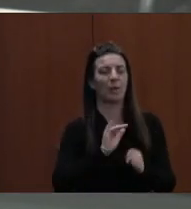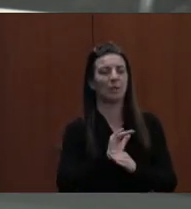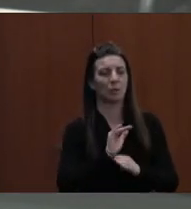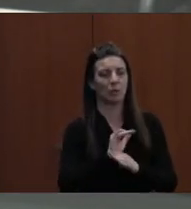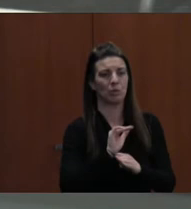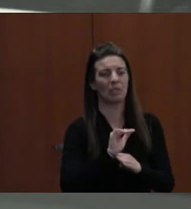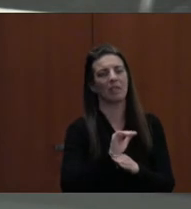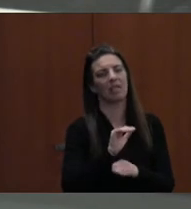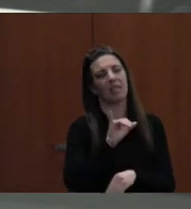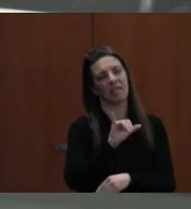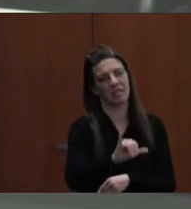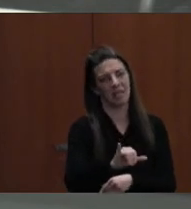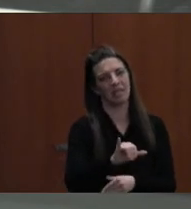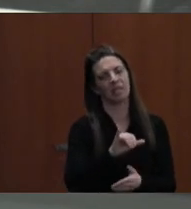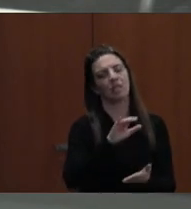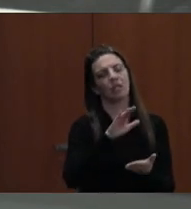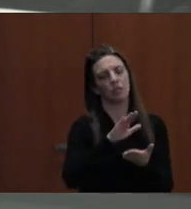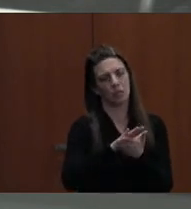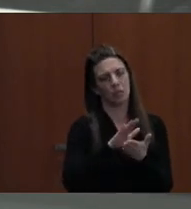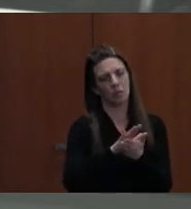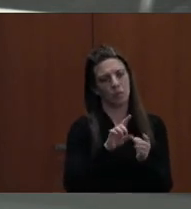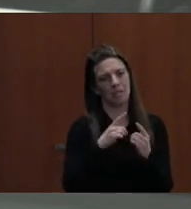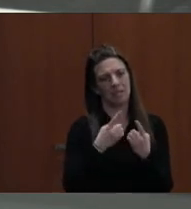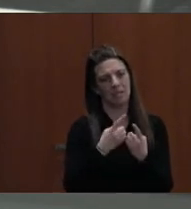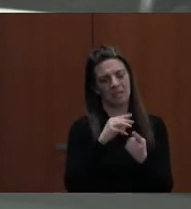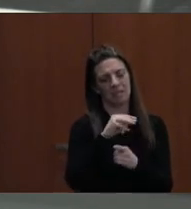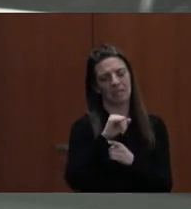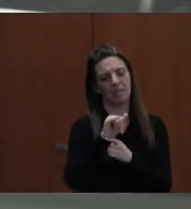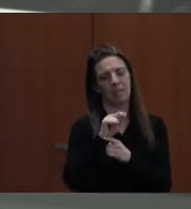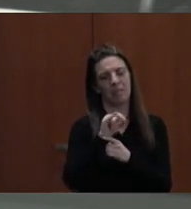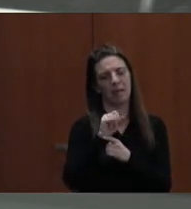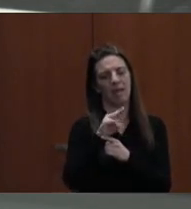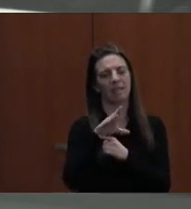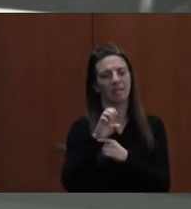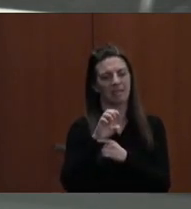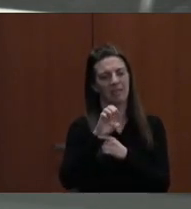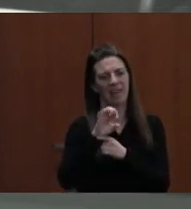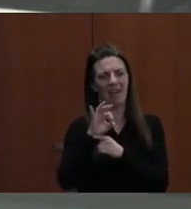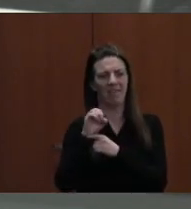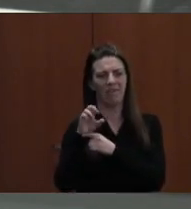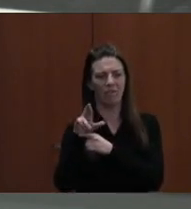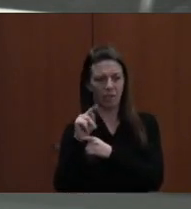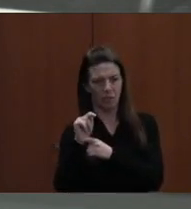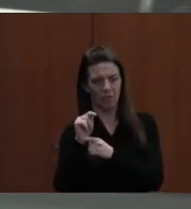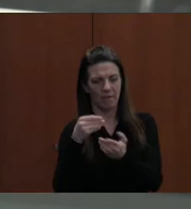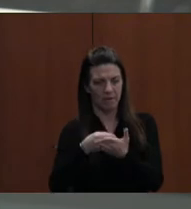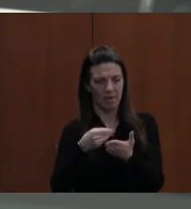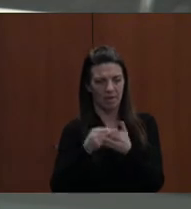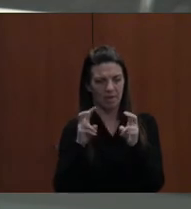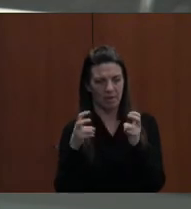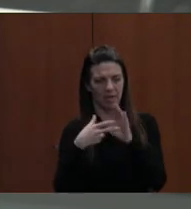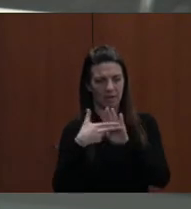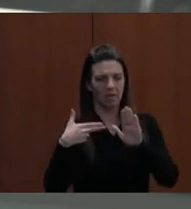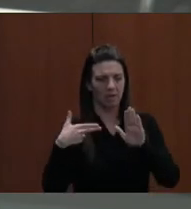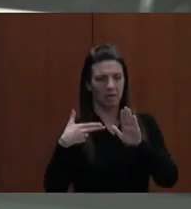of the school district's maintenance of effort funding from the county government. So that's Monday, actually, that we will be out that we had this year that we won't have next year,